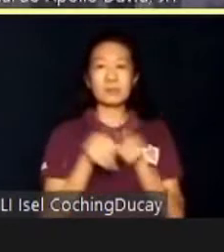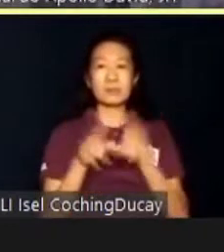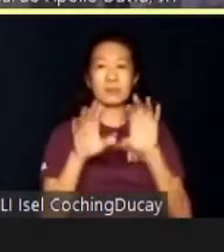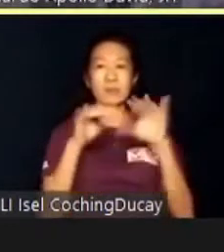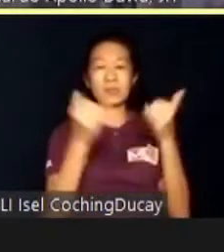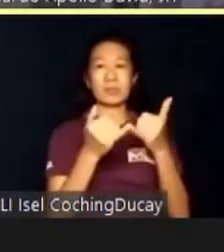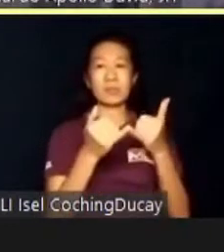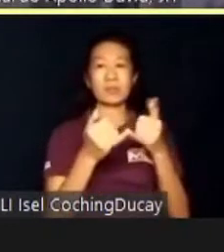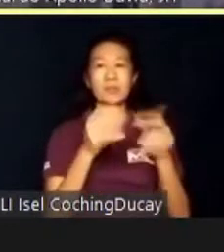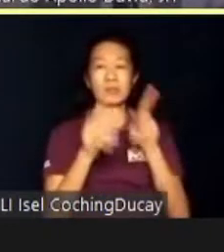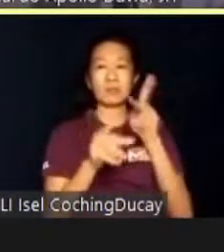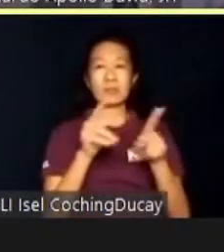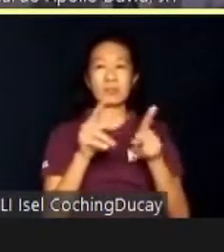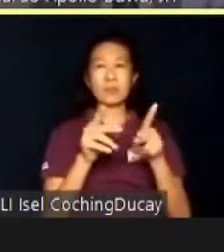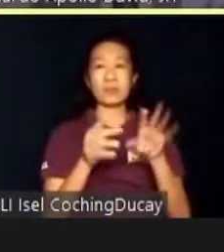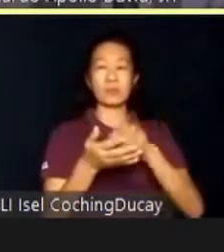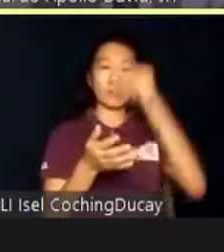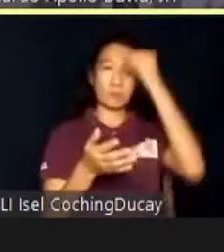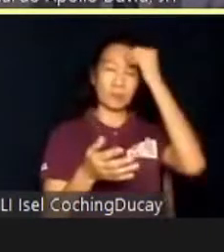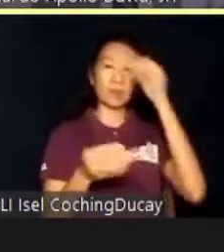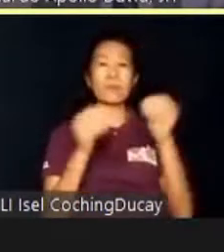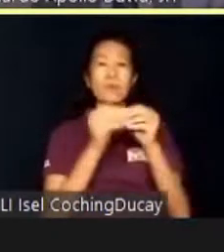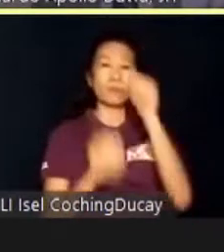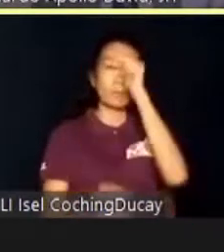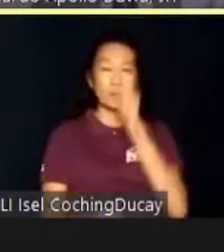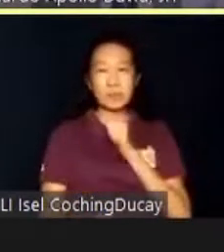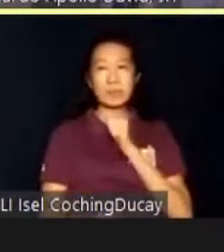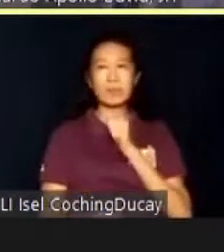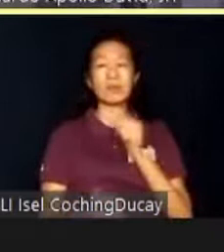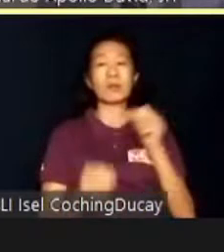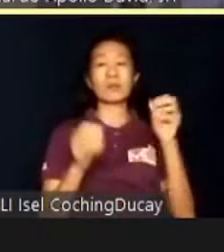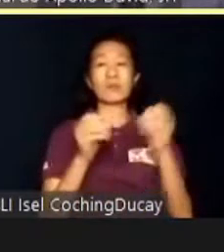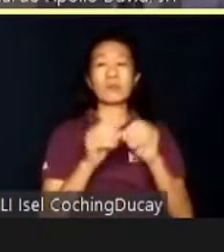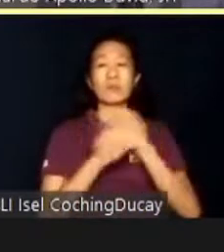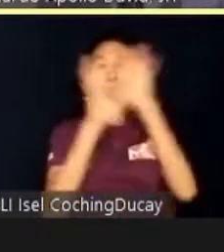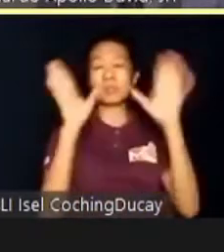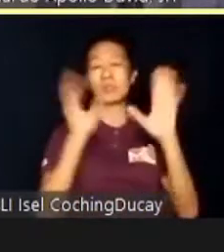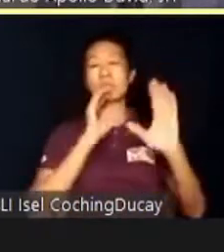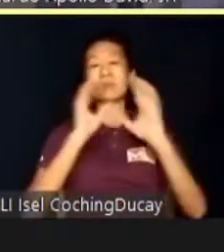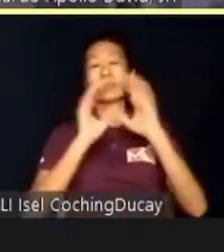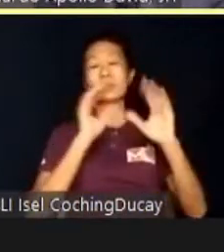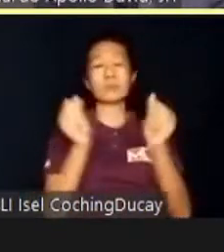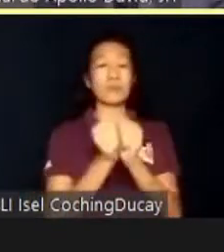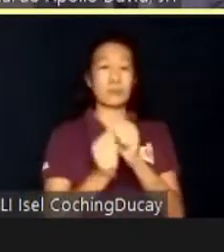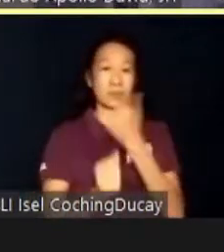staff were reported to have learned to be more patient and more clear and specific in communicating with others.